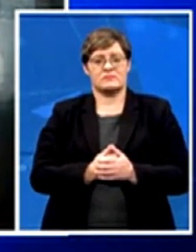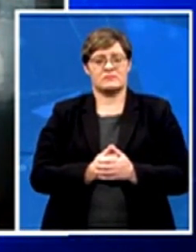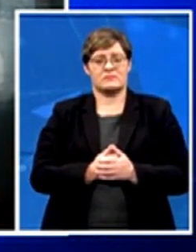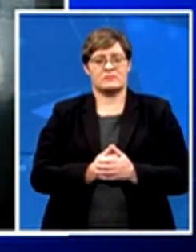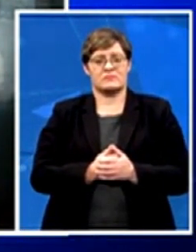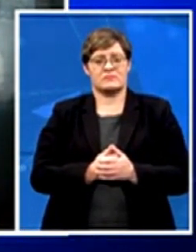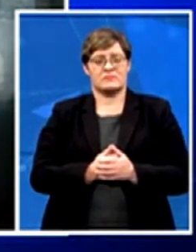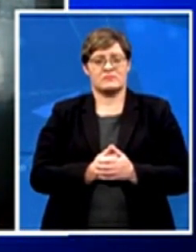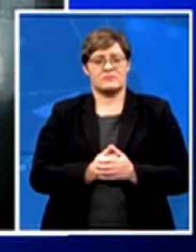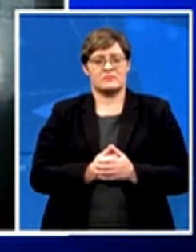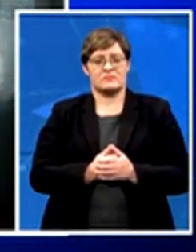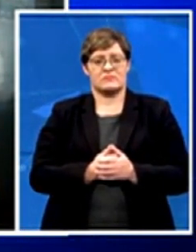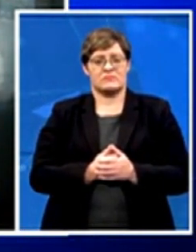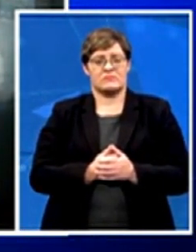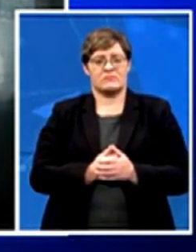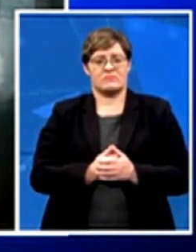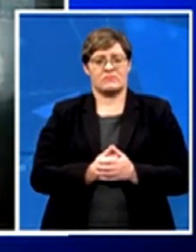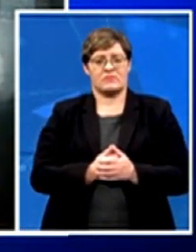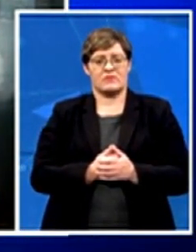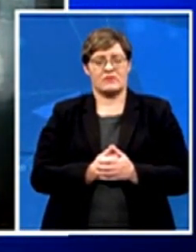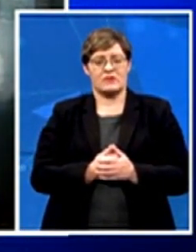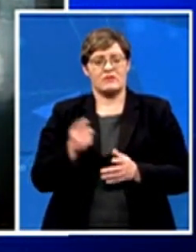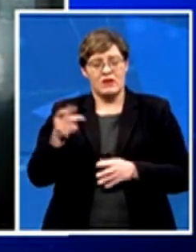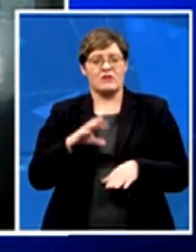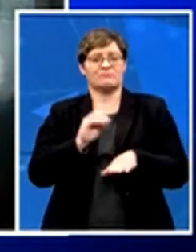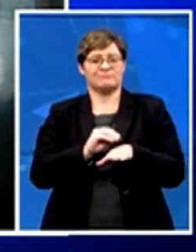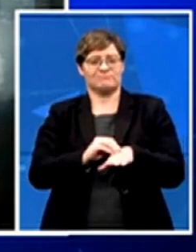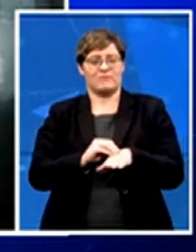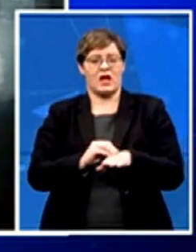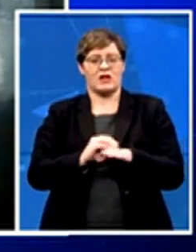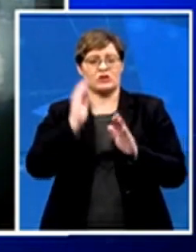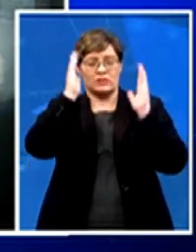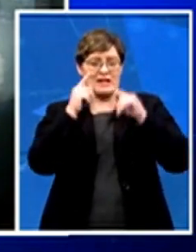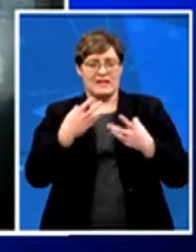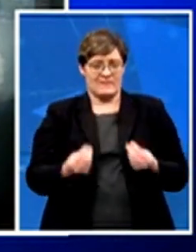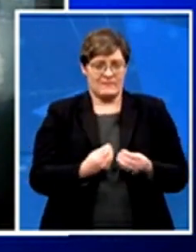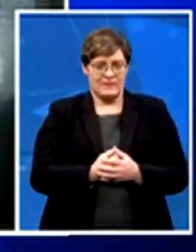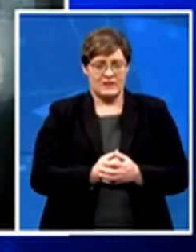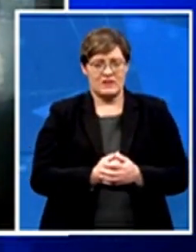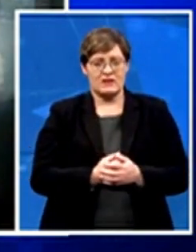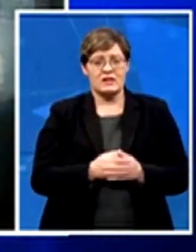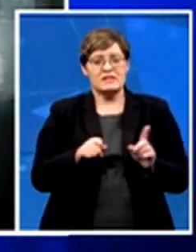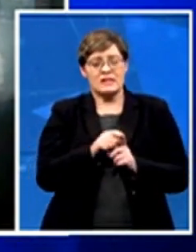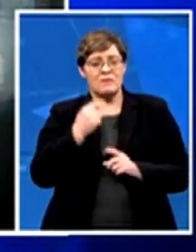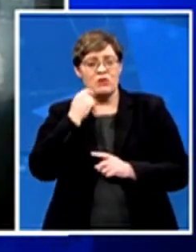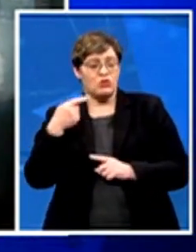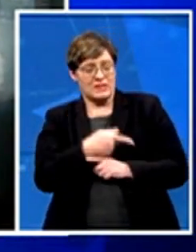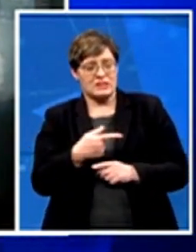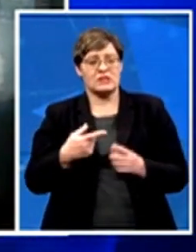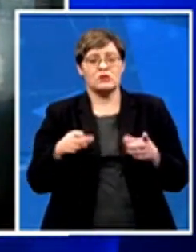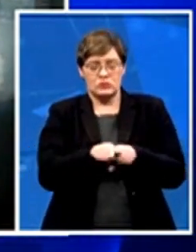status quo in Swaziland, and at the same time threatening to do the same thing in South Africa, and then